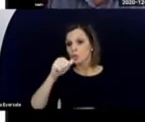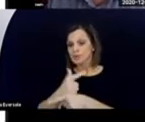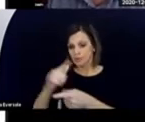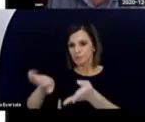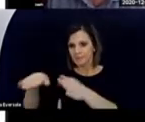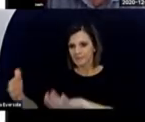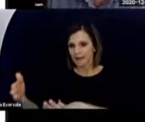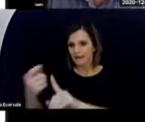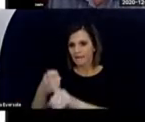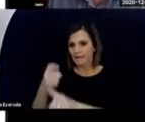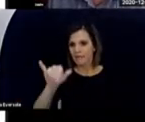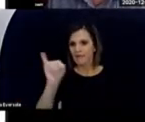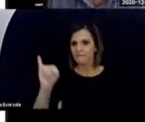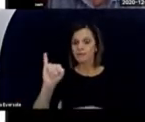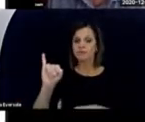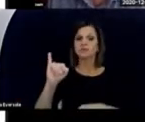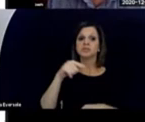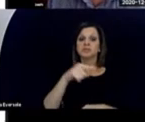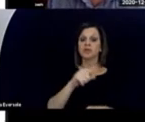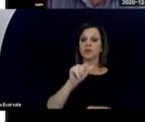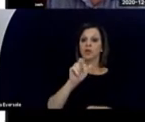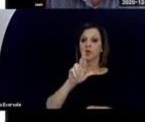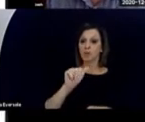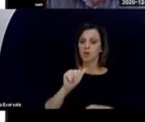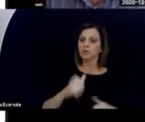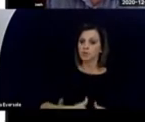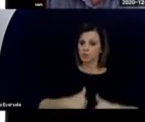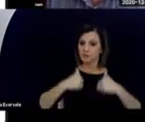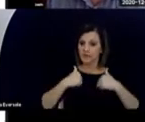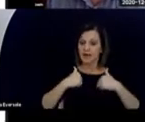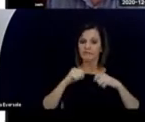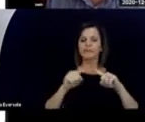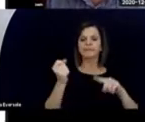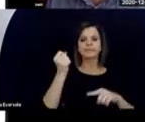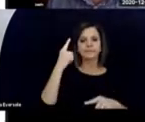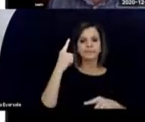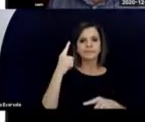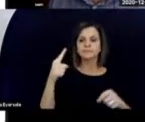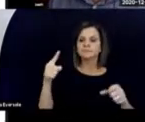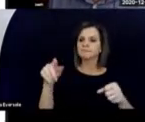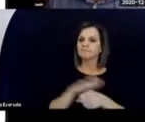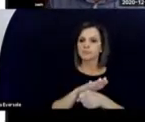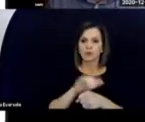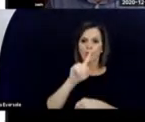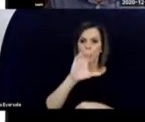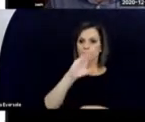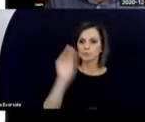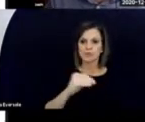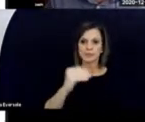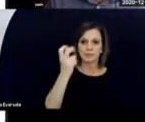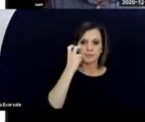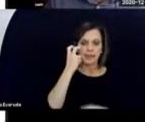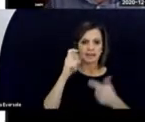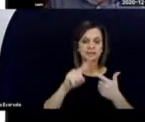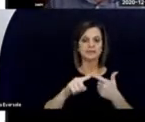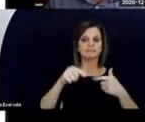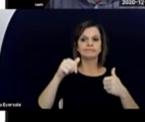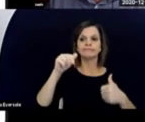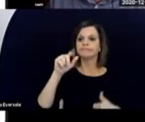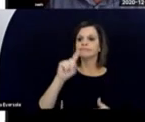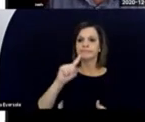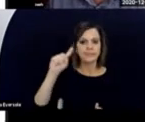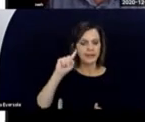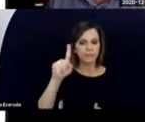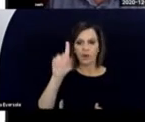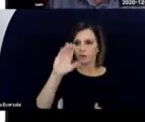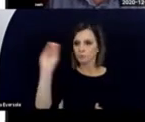was left completely blind, profoundly deaf, and with no sense of smell or taste.